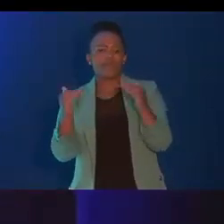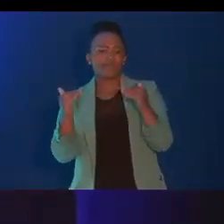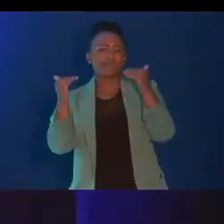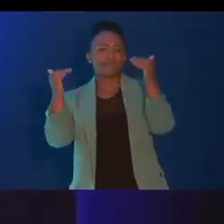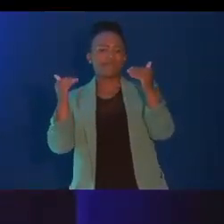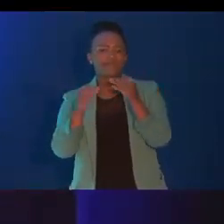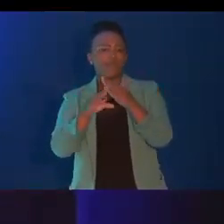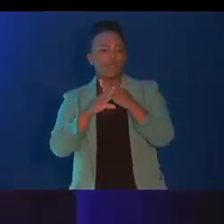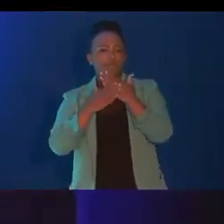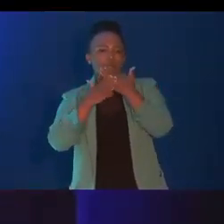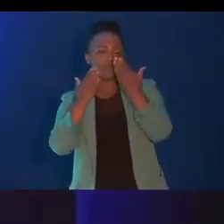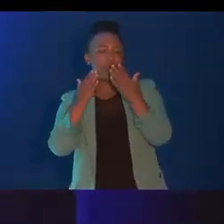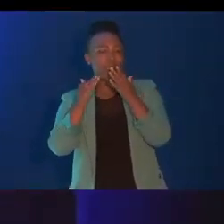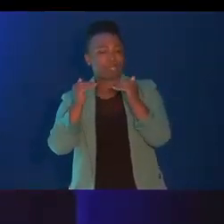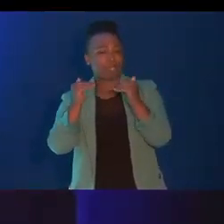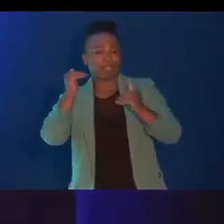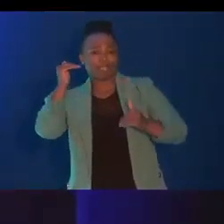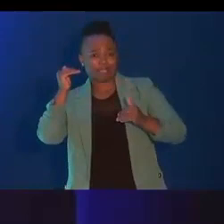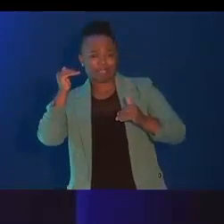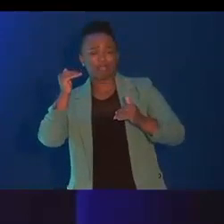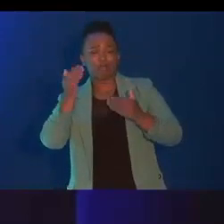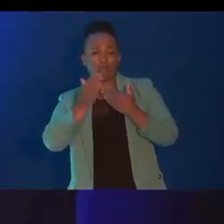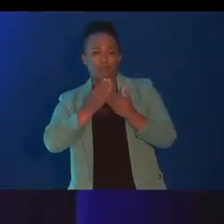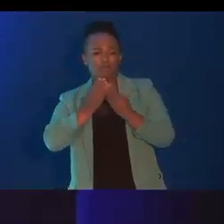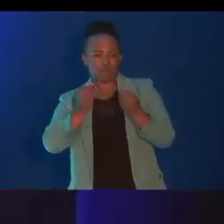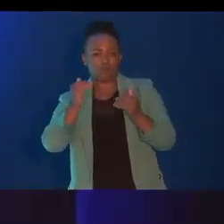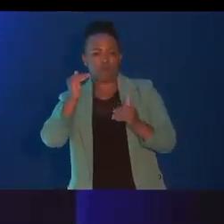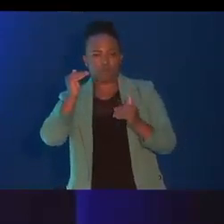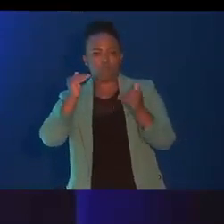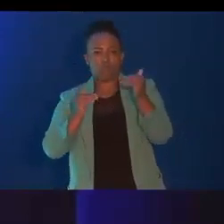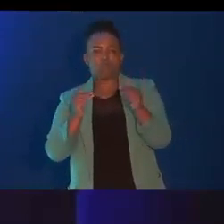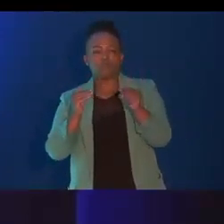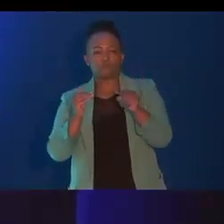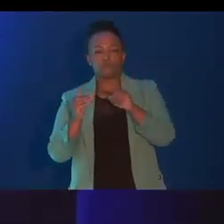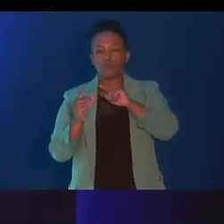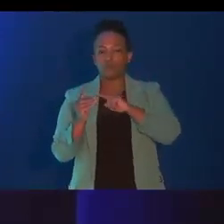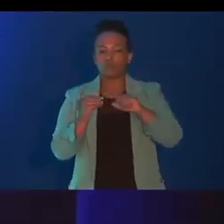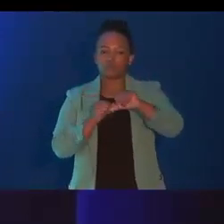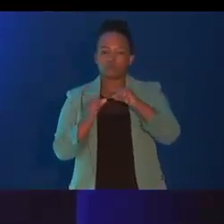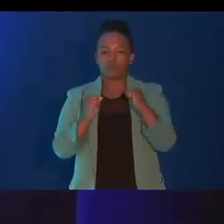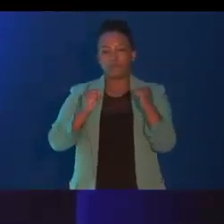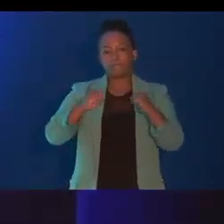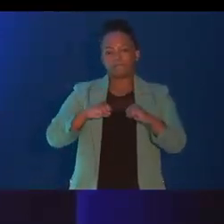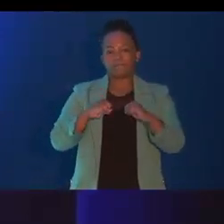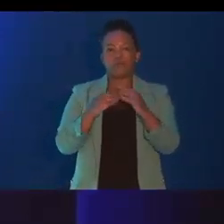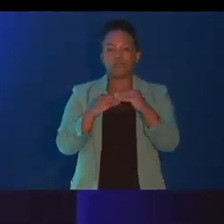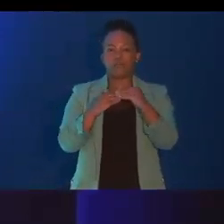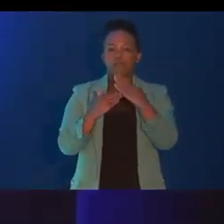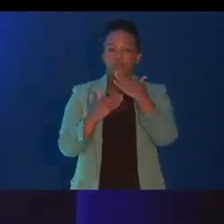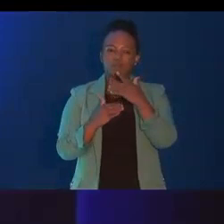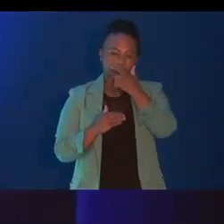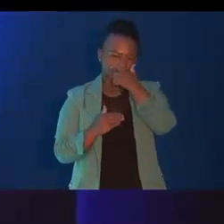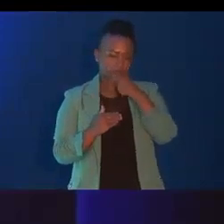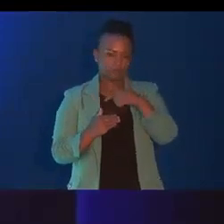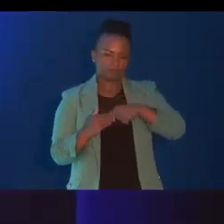and high inequality. This is the essence of the social compact being driven by President Ramaphosa. Let